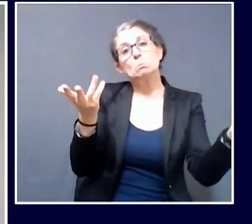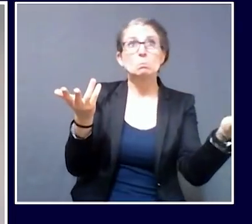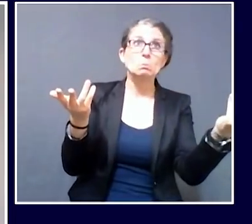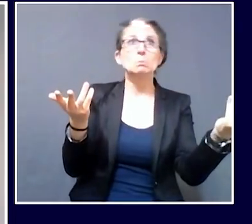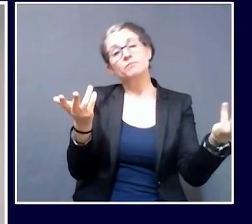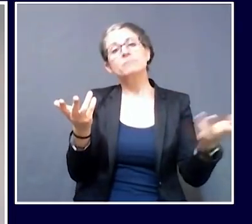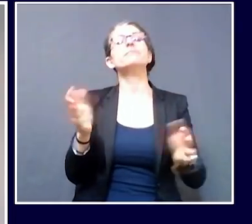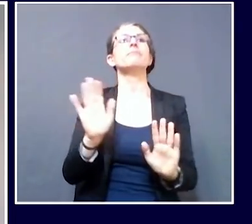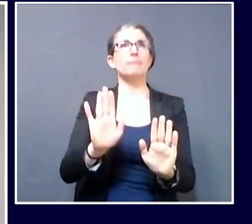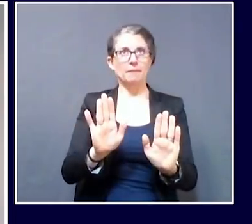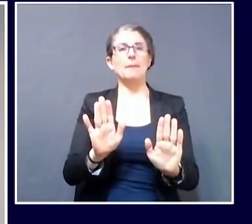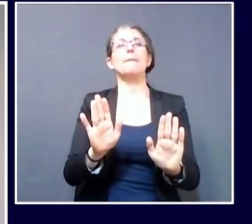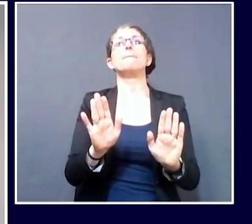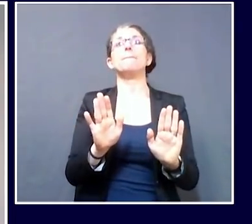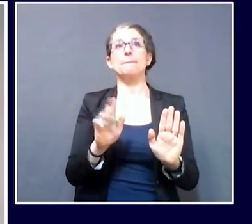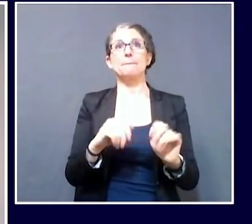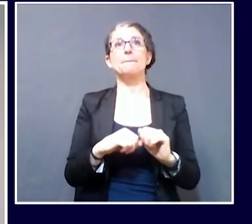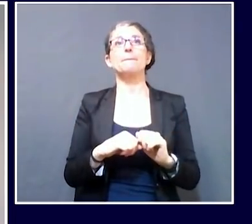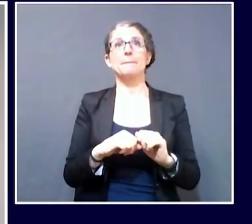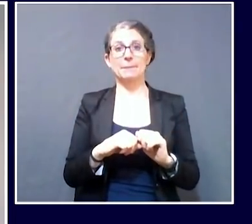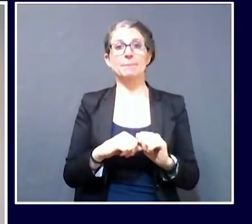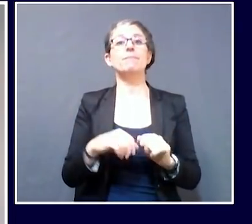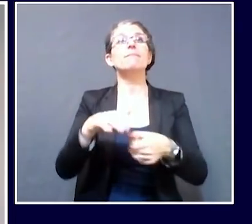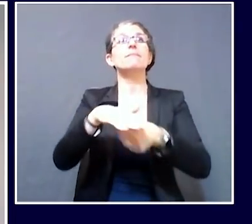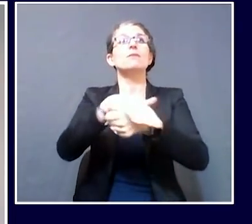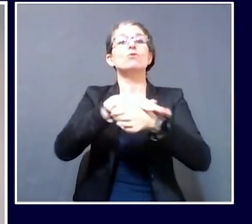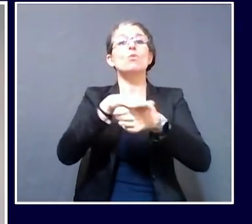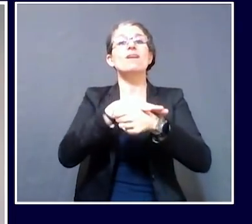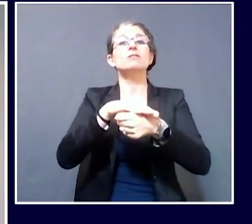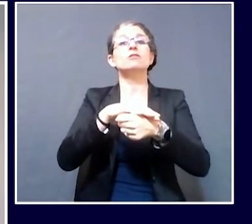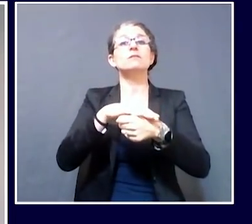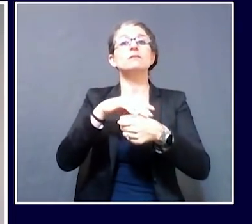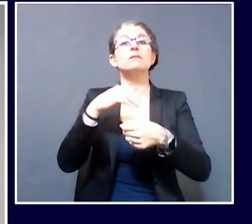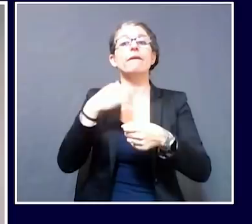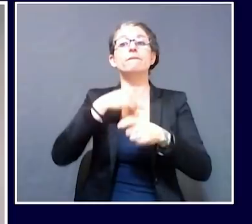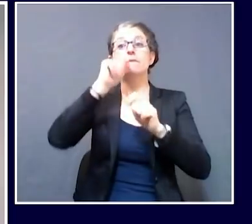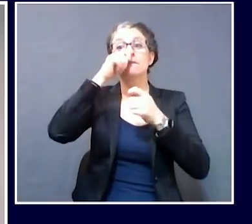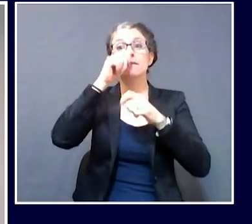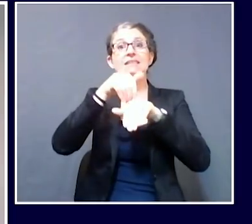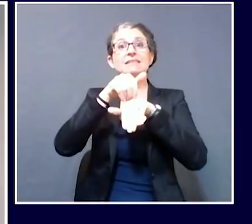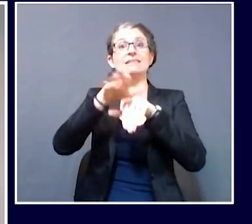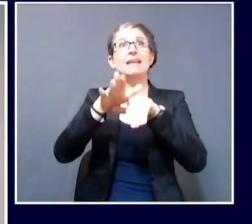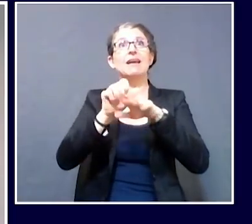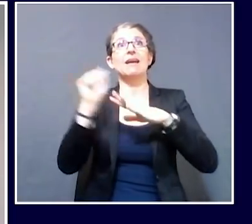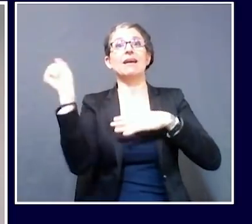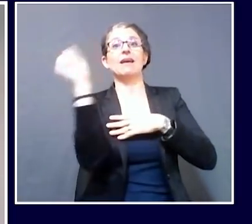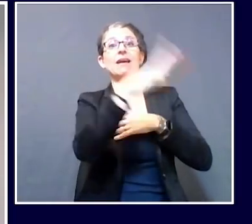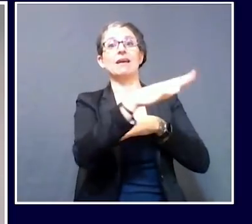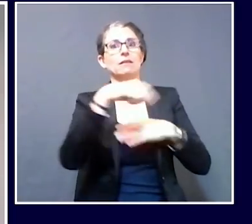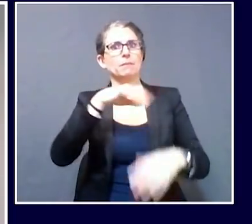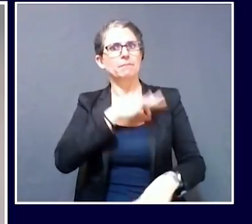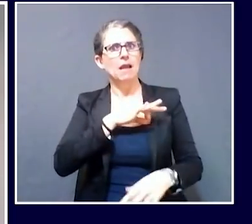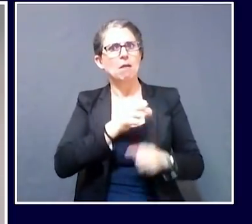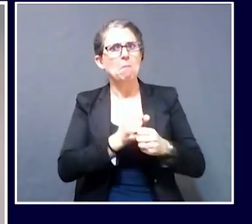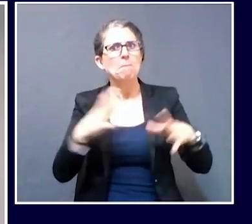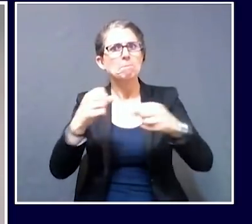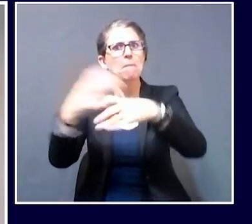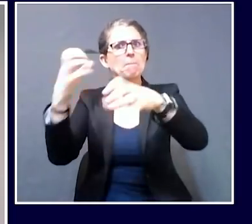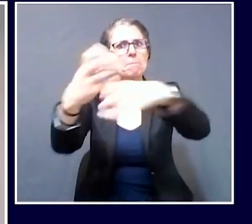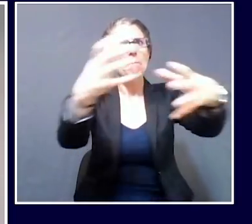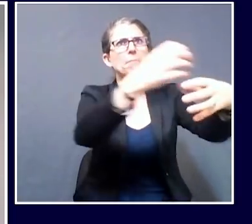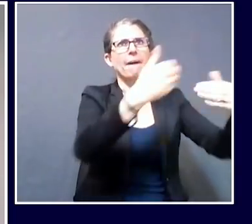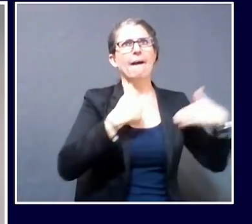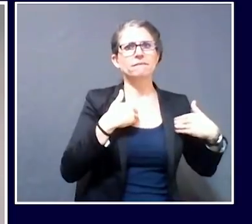not just for Maine people, but of course that's our primary goal, but also have enough capacity for any incoming tourists as well.